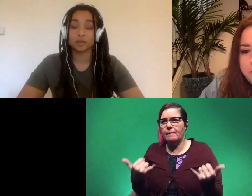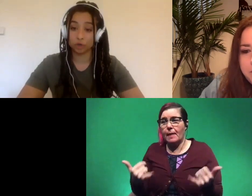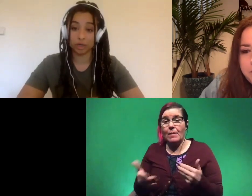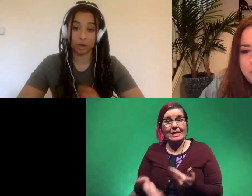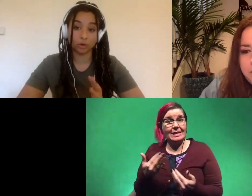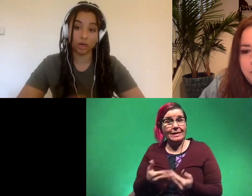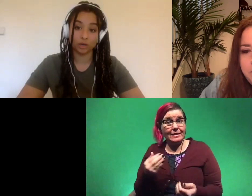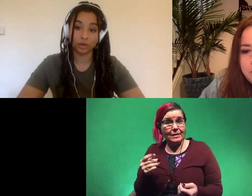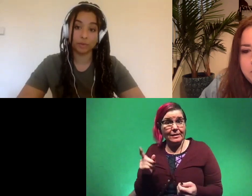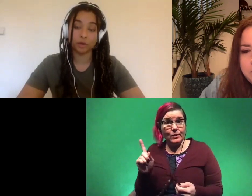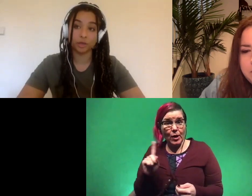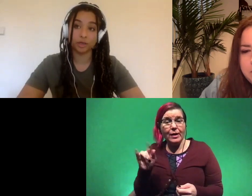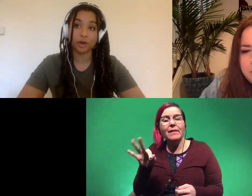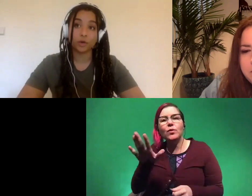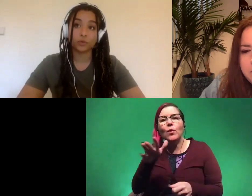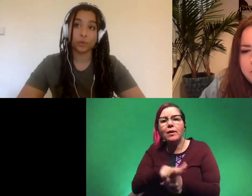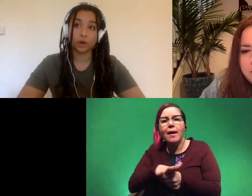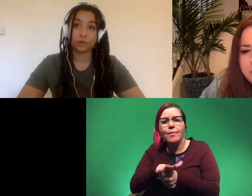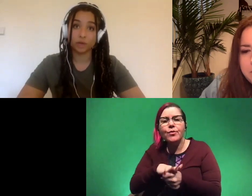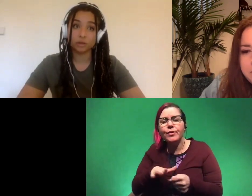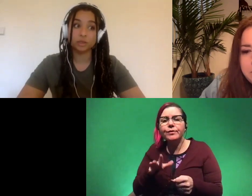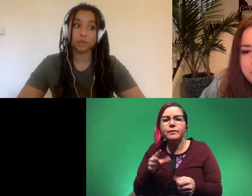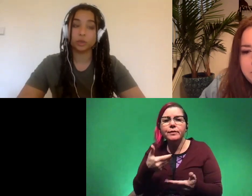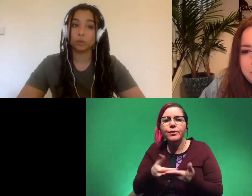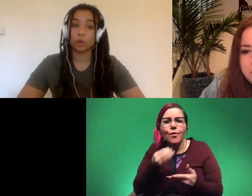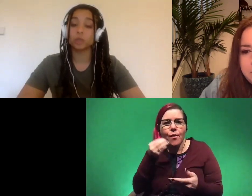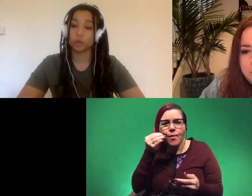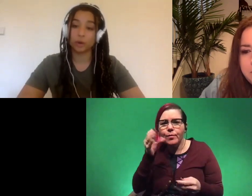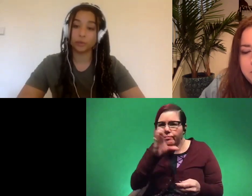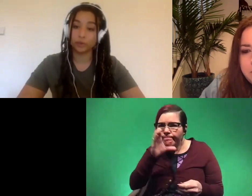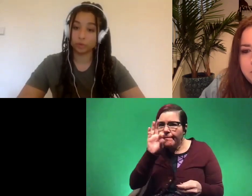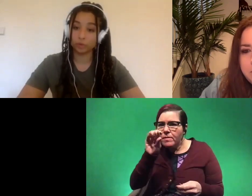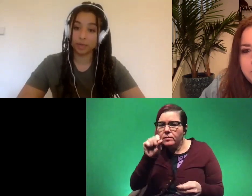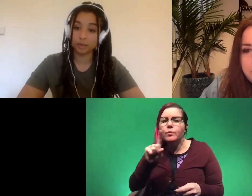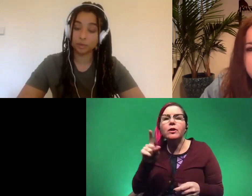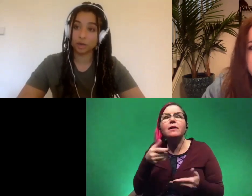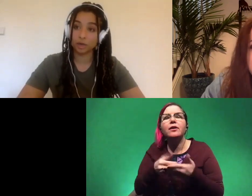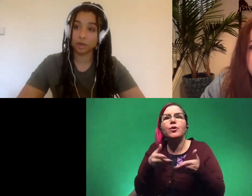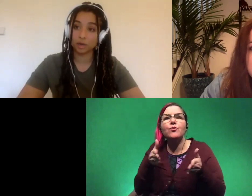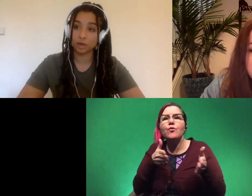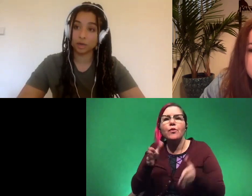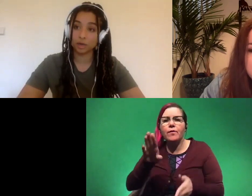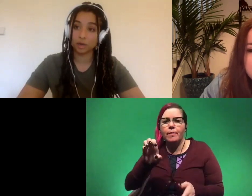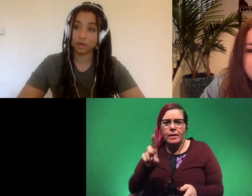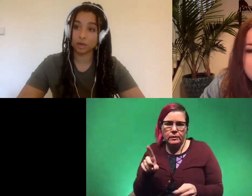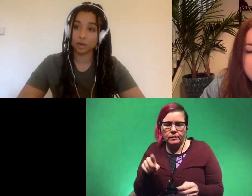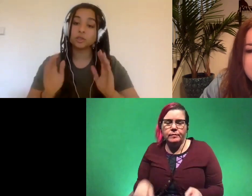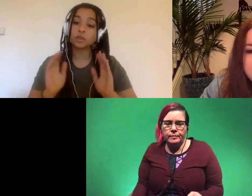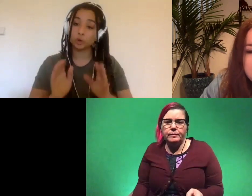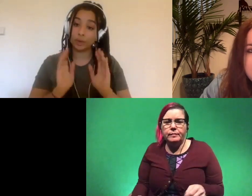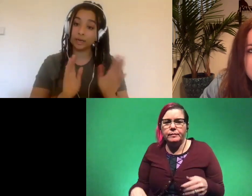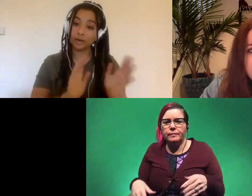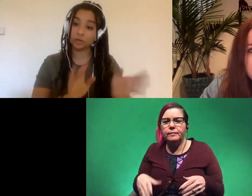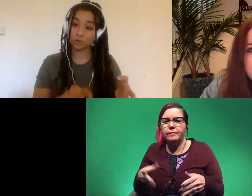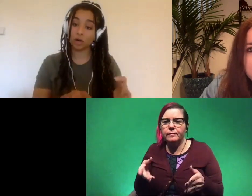if you're gonna go looking in your neighborhood for fossils you would want to look around riverbeds because that cuts